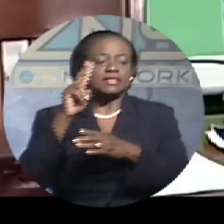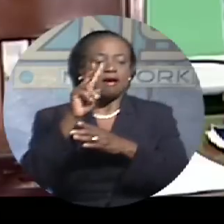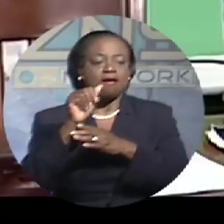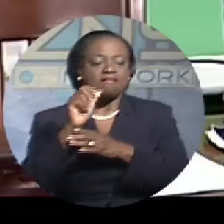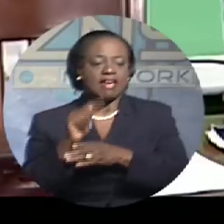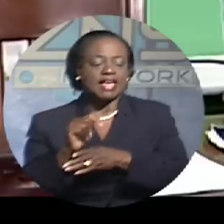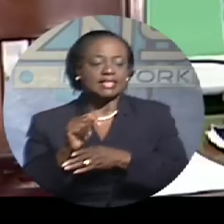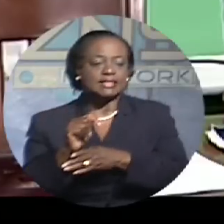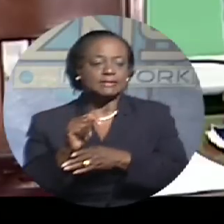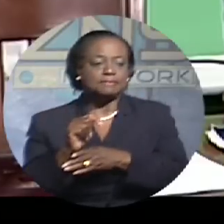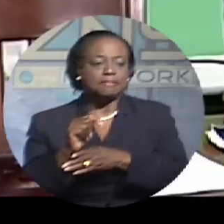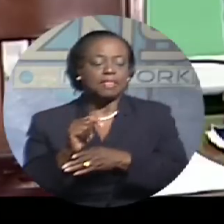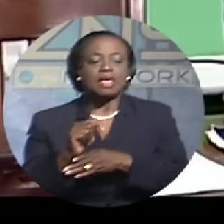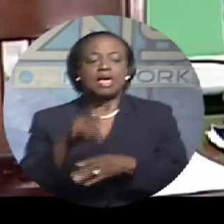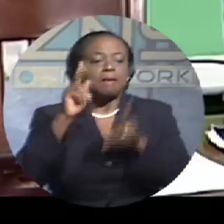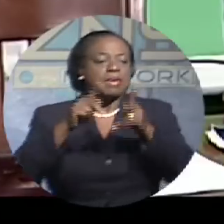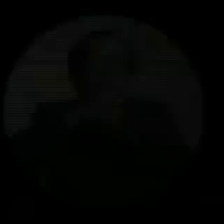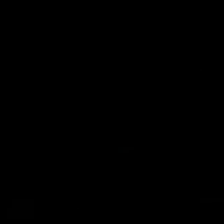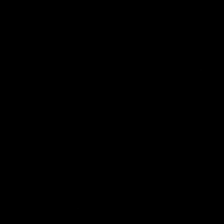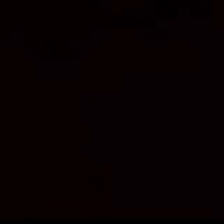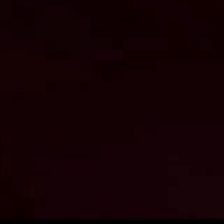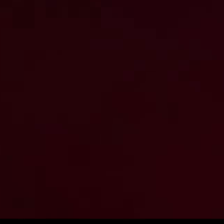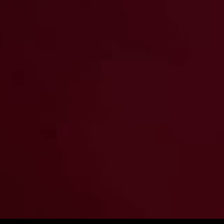when people are stressed to the max.